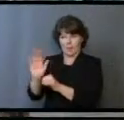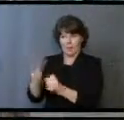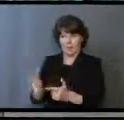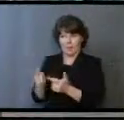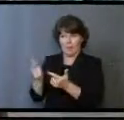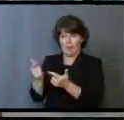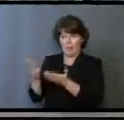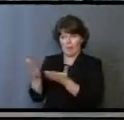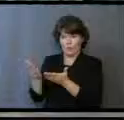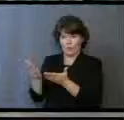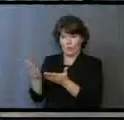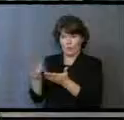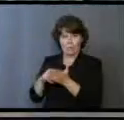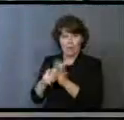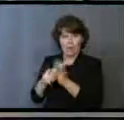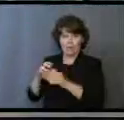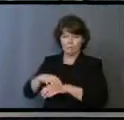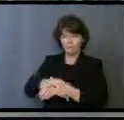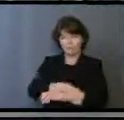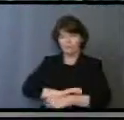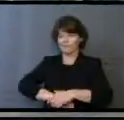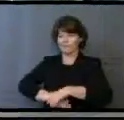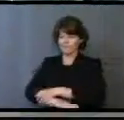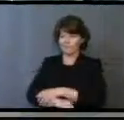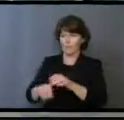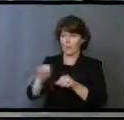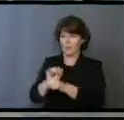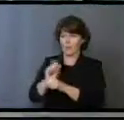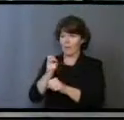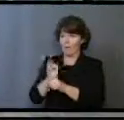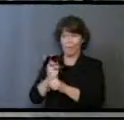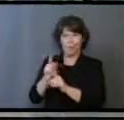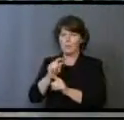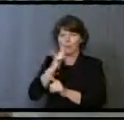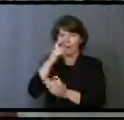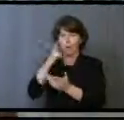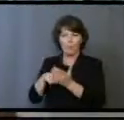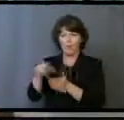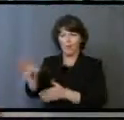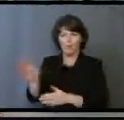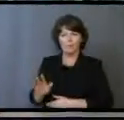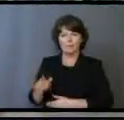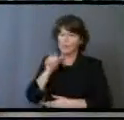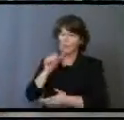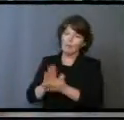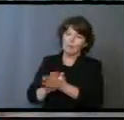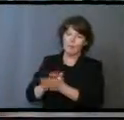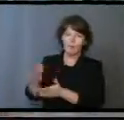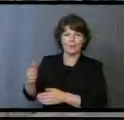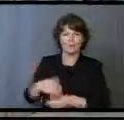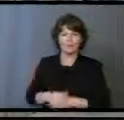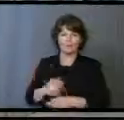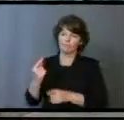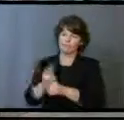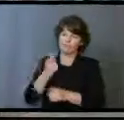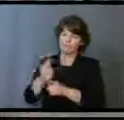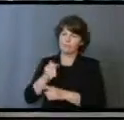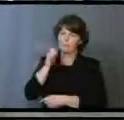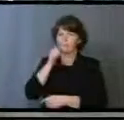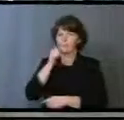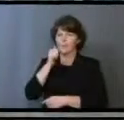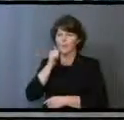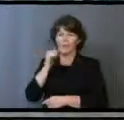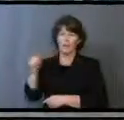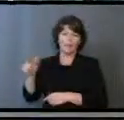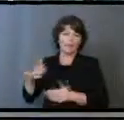involved rolling up His sleeves, if you will, working hard with little recognition in everyday, ordinary circumstances. He breathed the